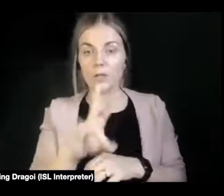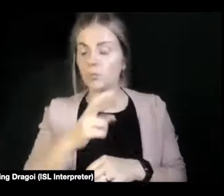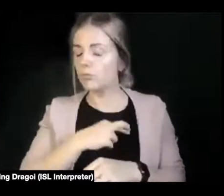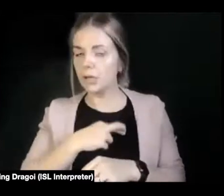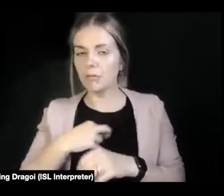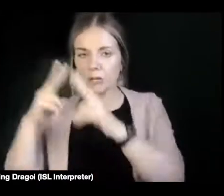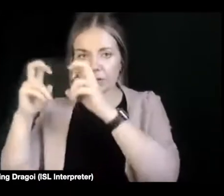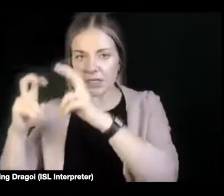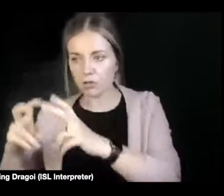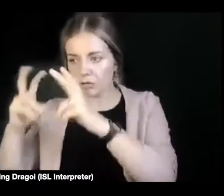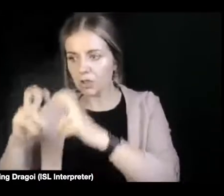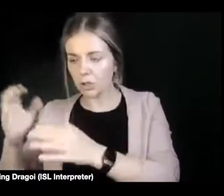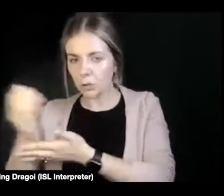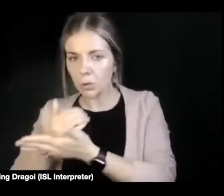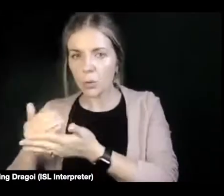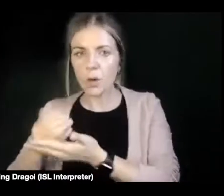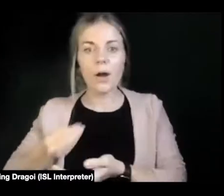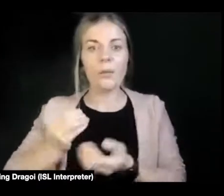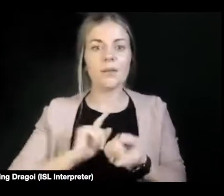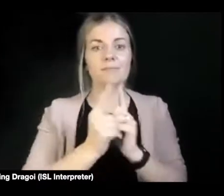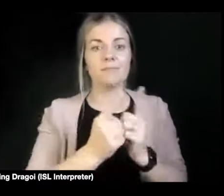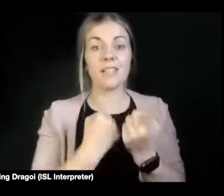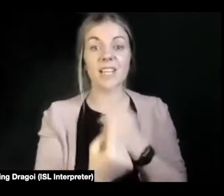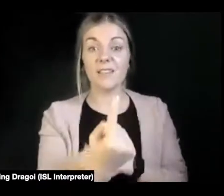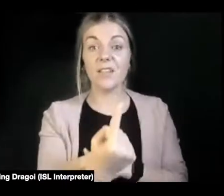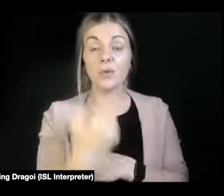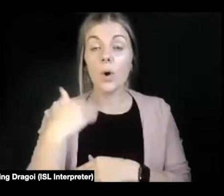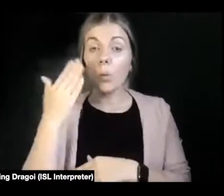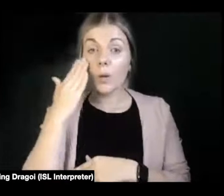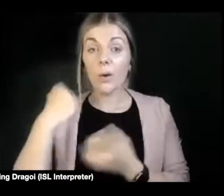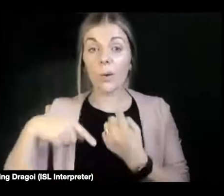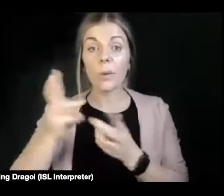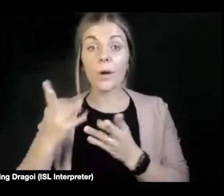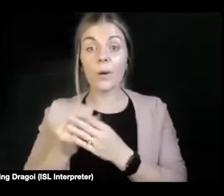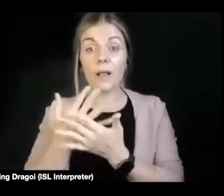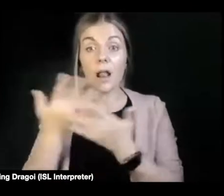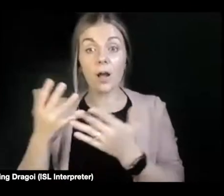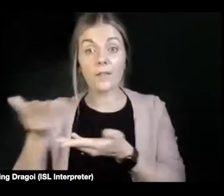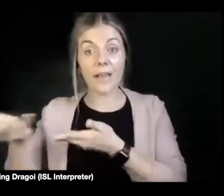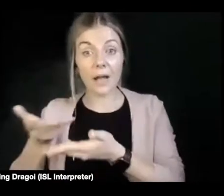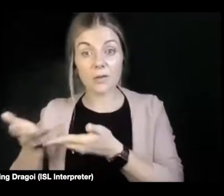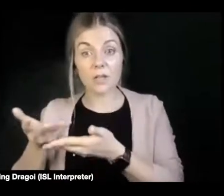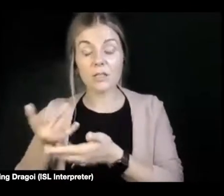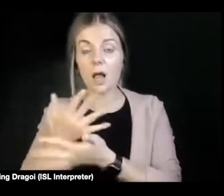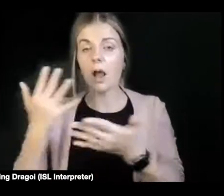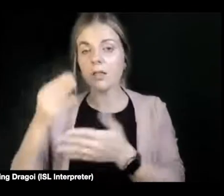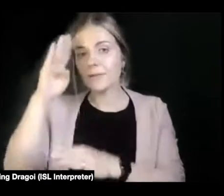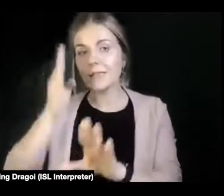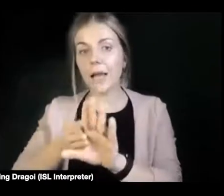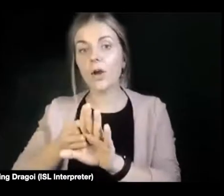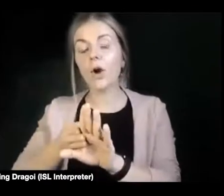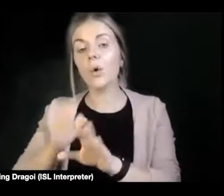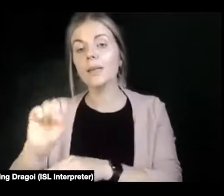to that individual. Now, actually, it was lovely. I mean, we know we work with lots of counsellors and we know we work with lots of psychosexual therapists, particularly.